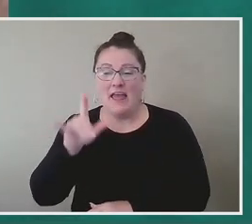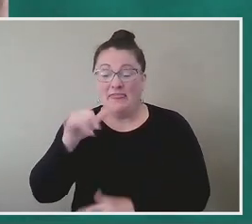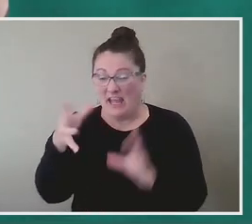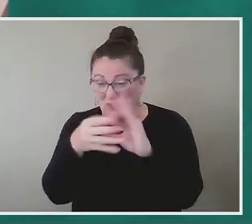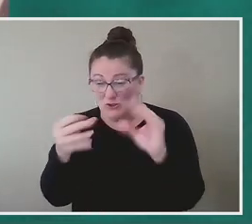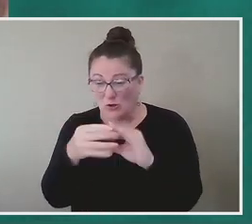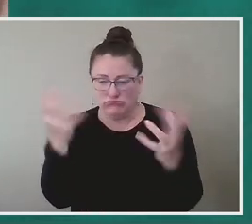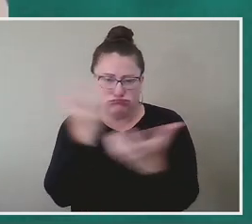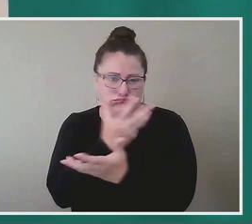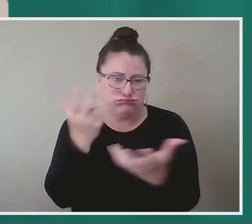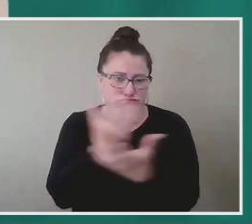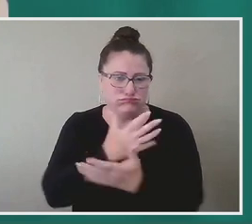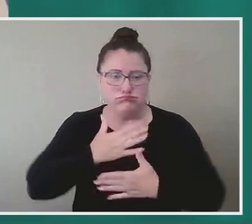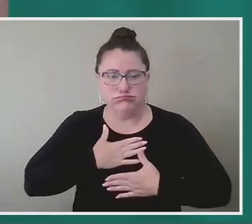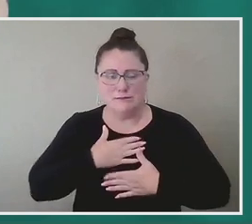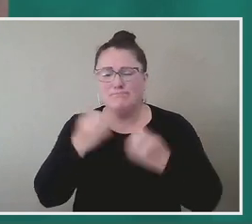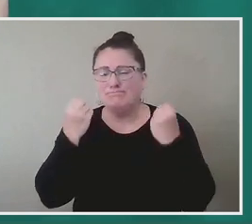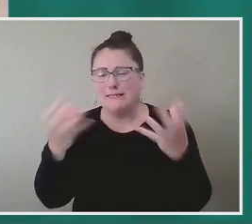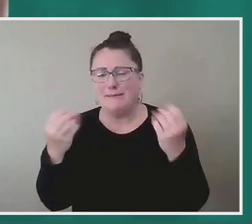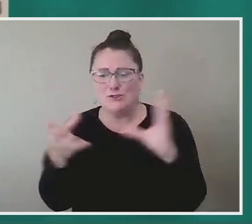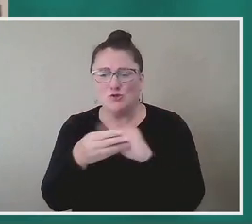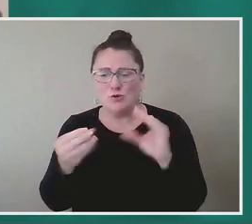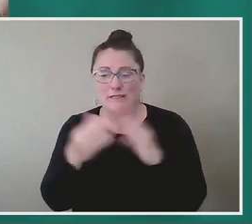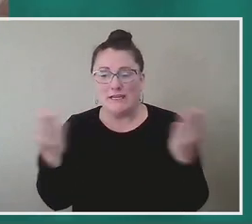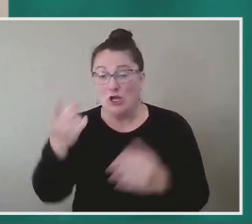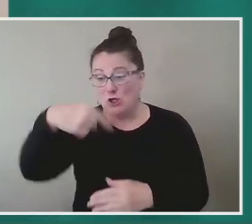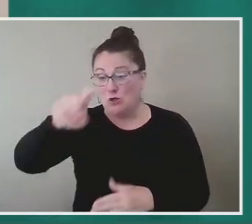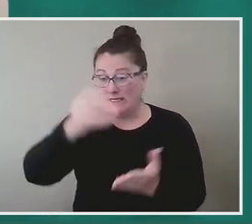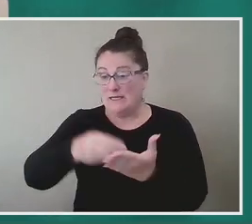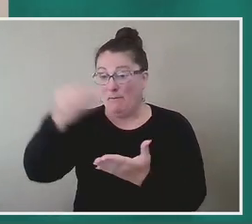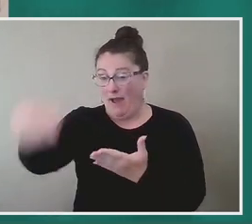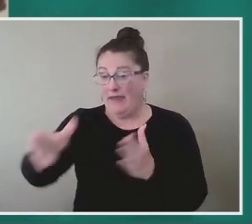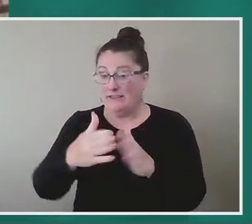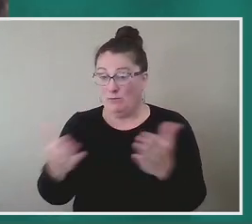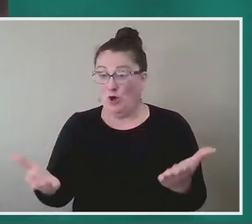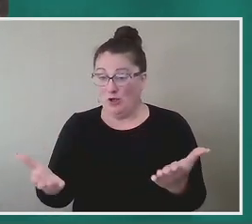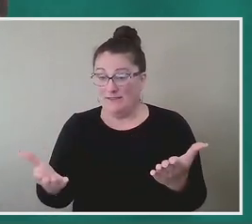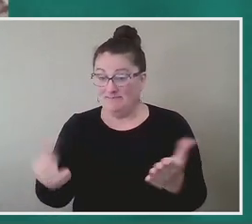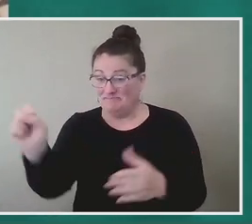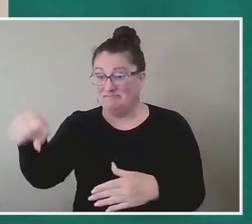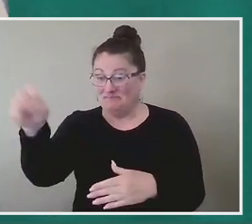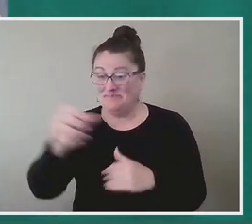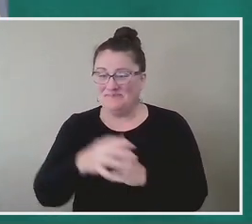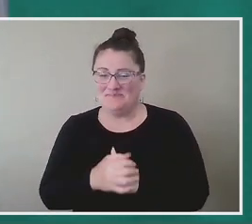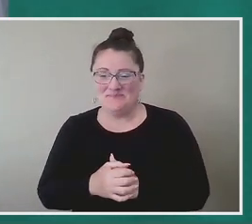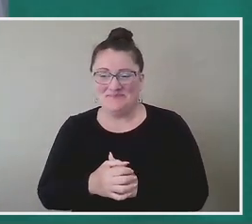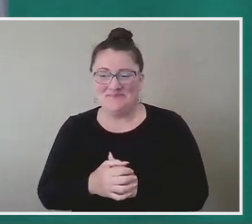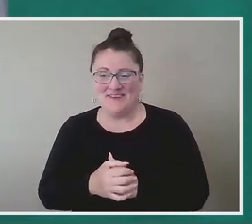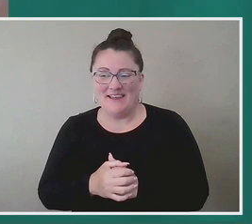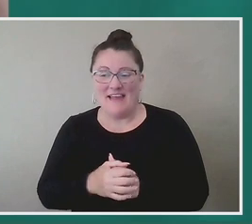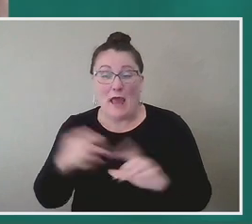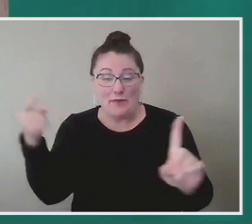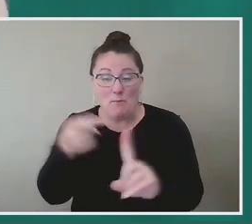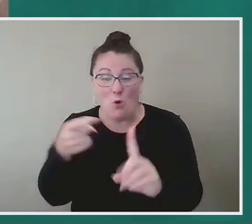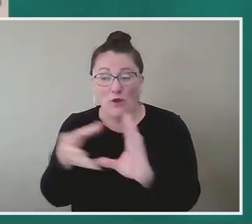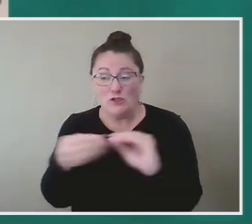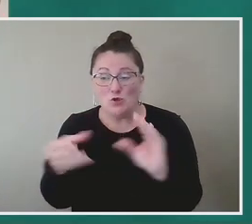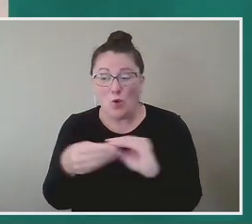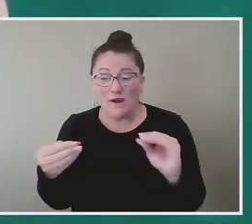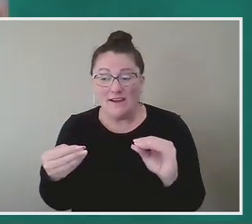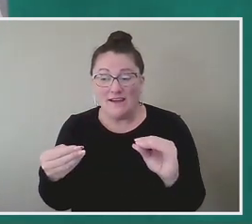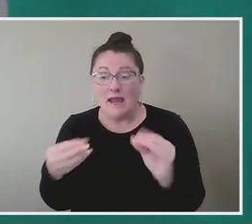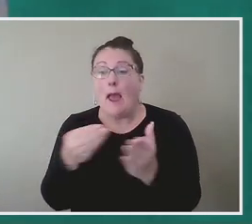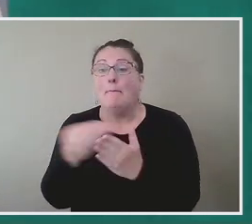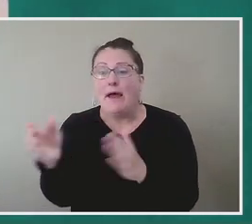there's a lot of stories here. That's why everyone needs to purchase the book. The moral of the story is purchase the